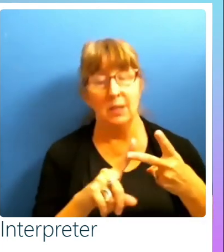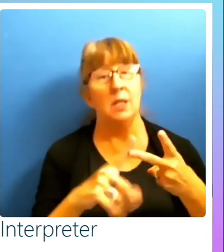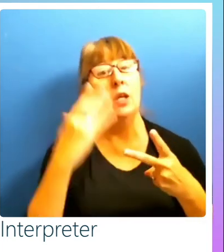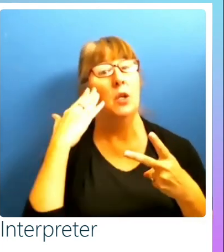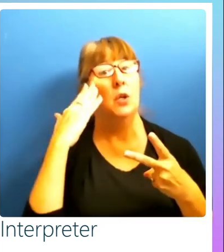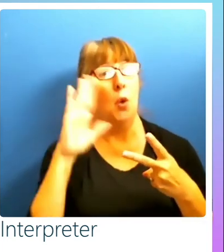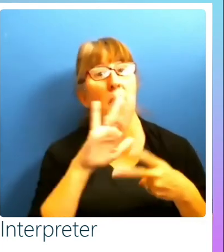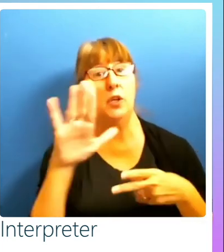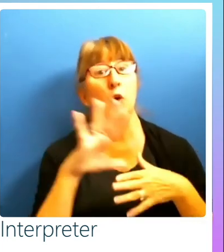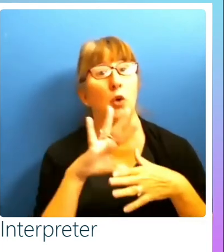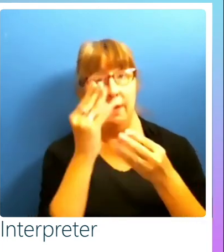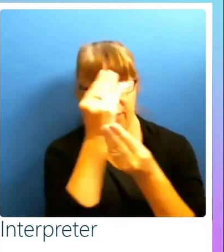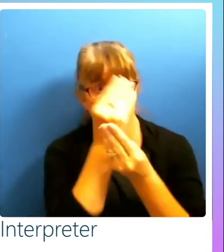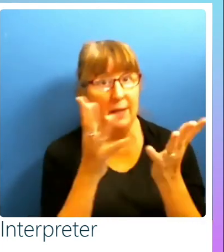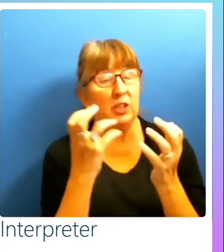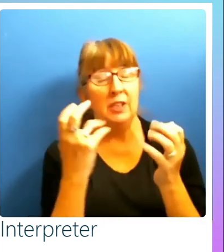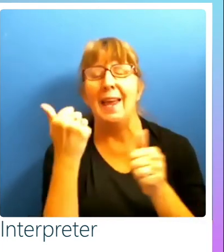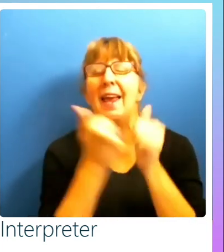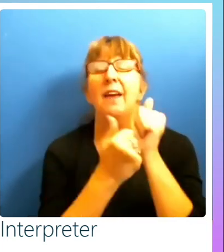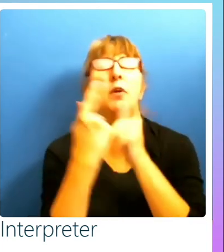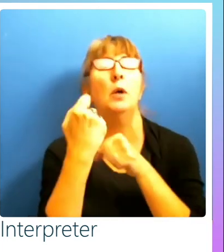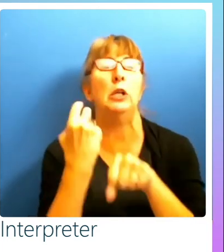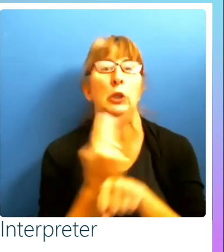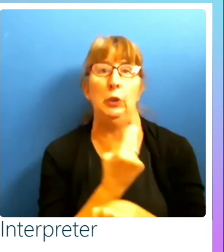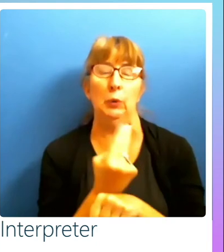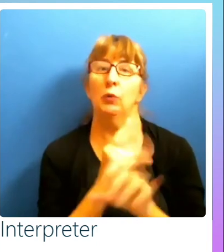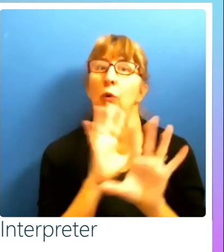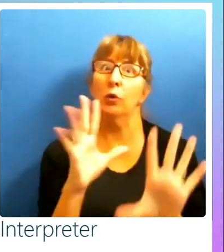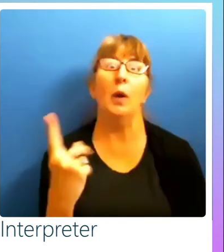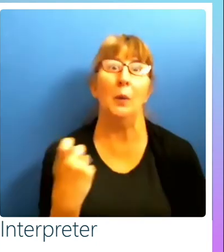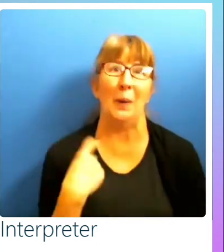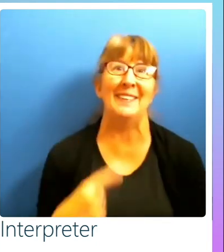can be used by everyone, again, regardless of ability. So that's a great question.